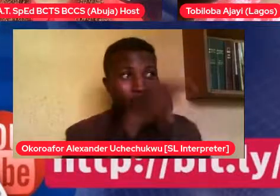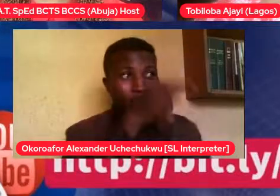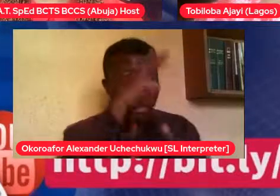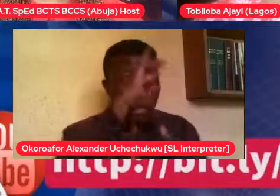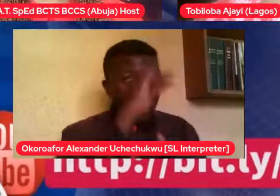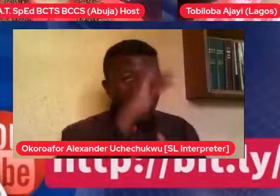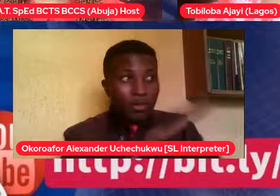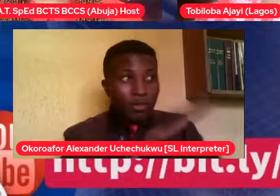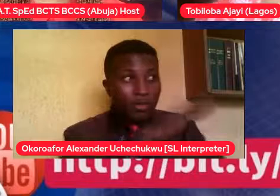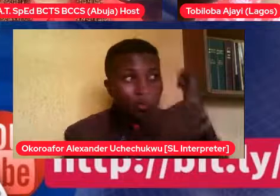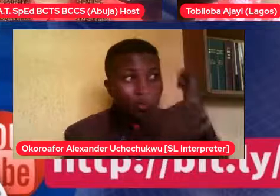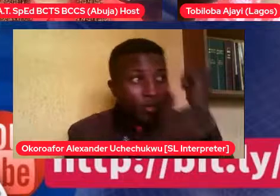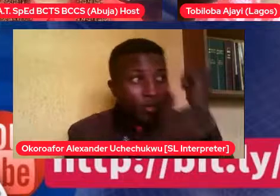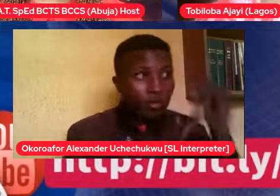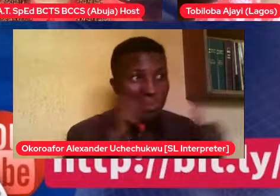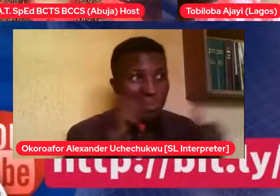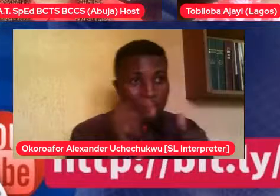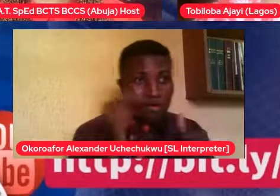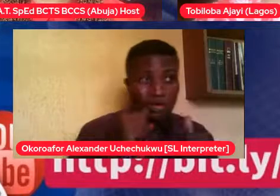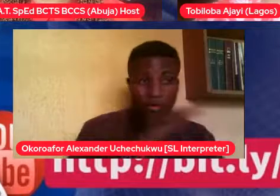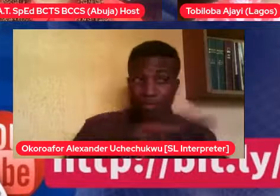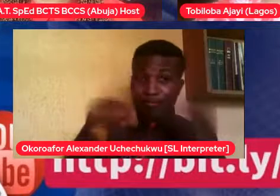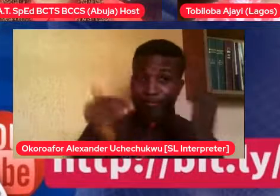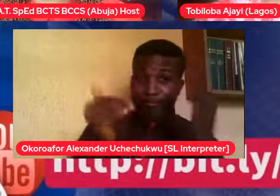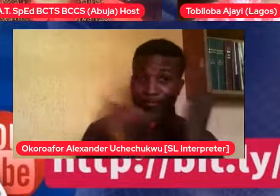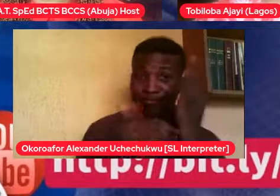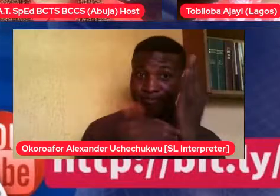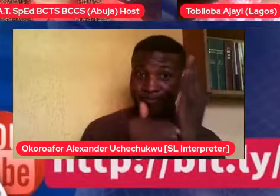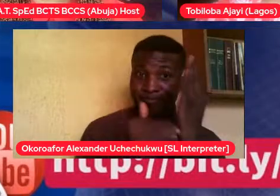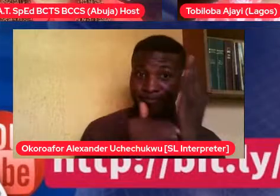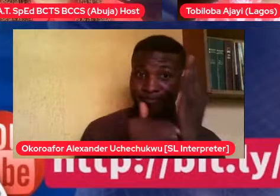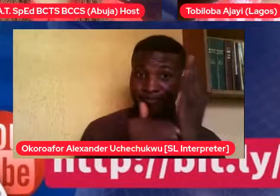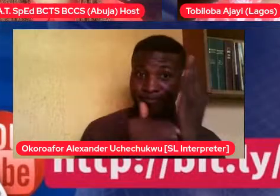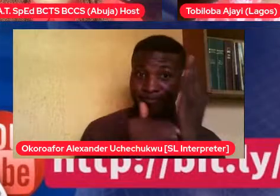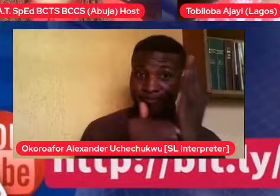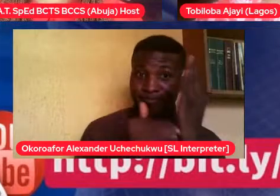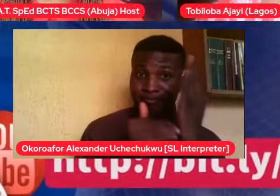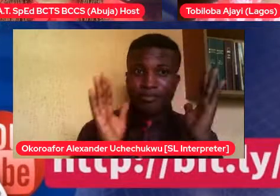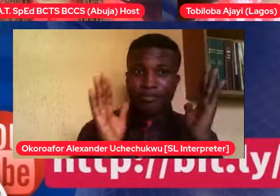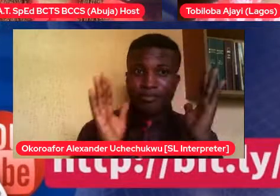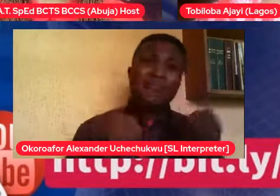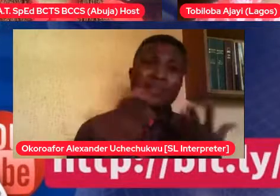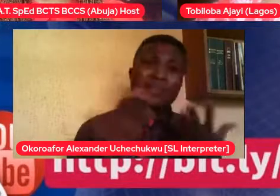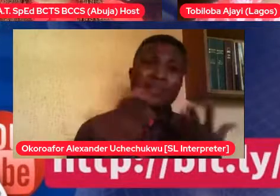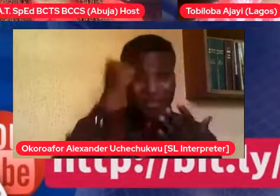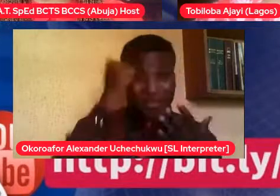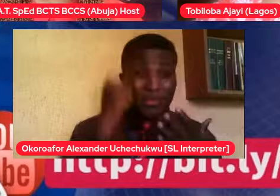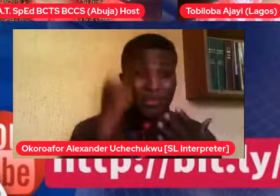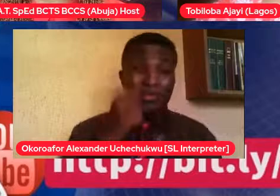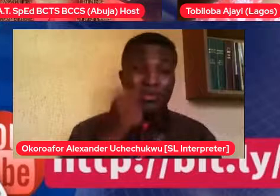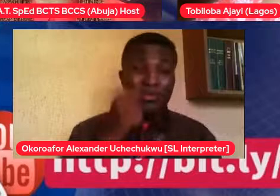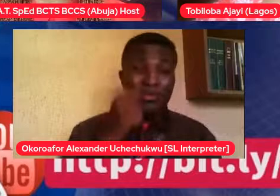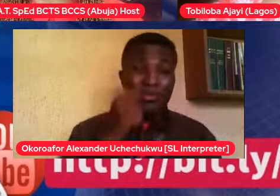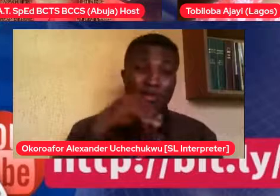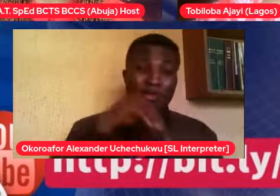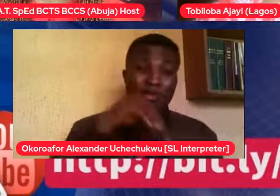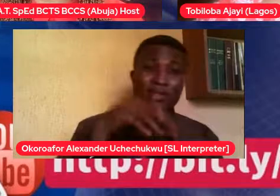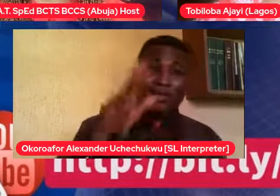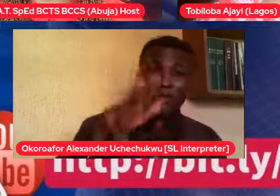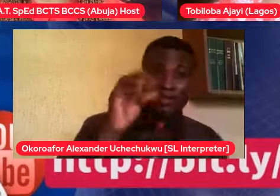of young adults or older women or older men in their 30s, almost getting to 40s. Like,